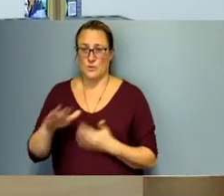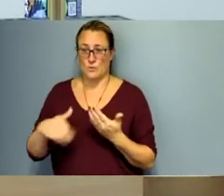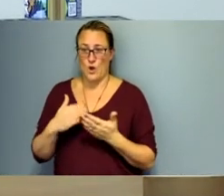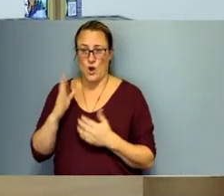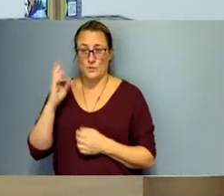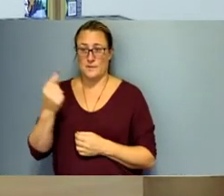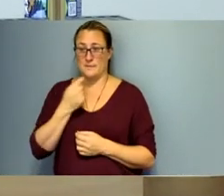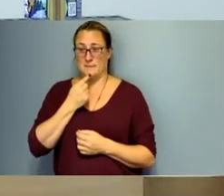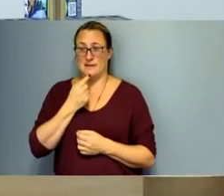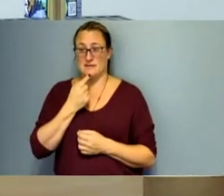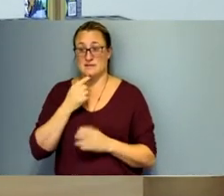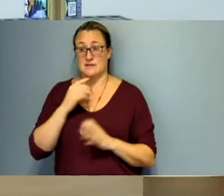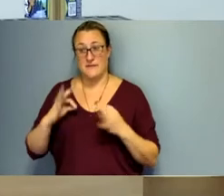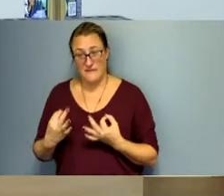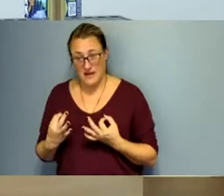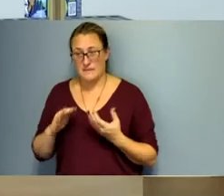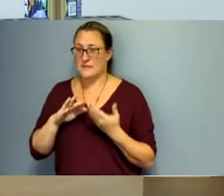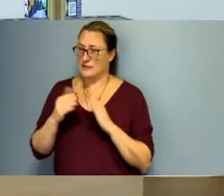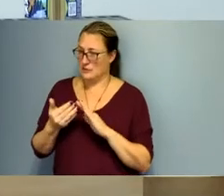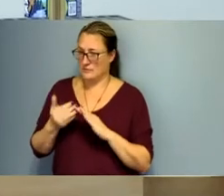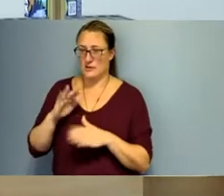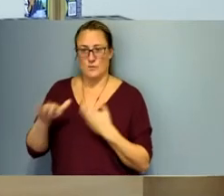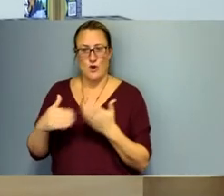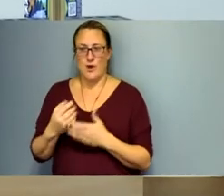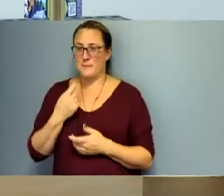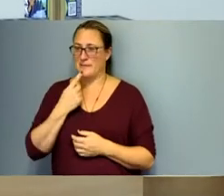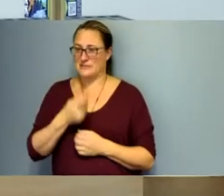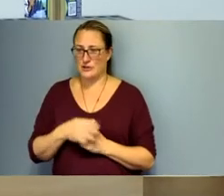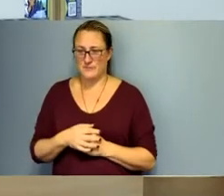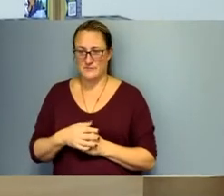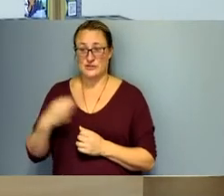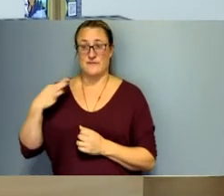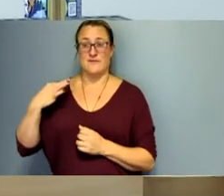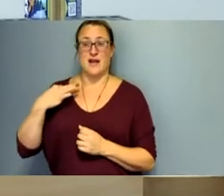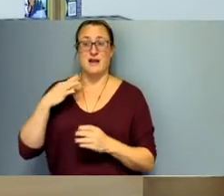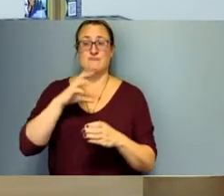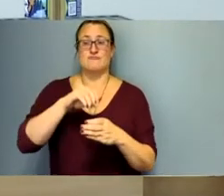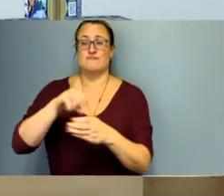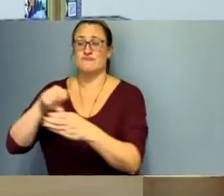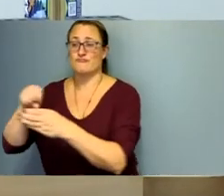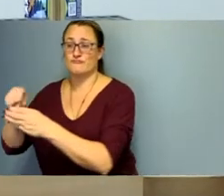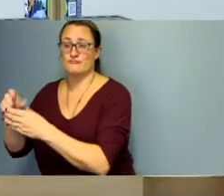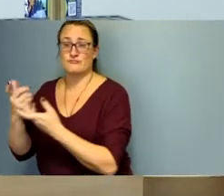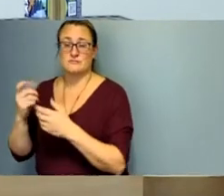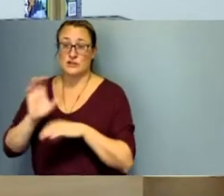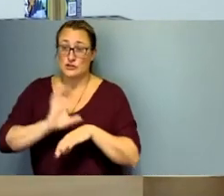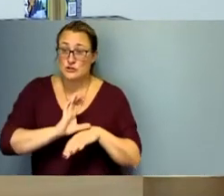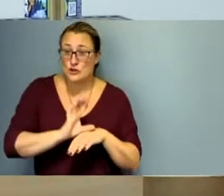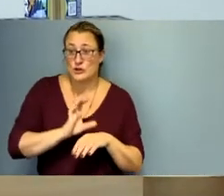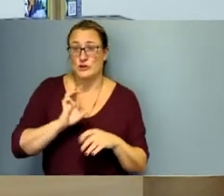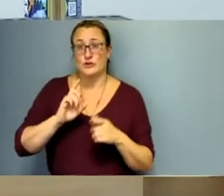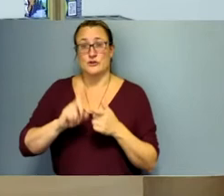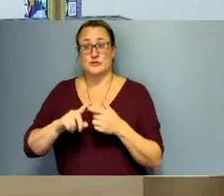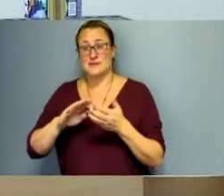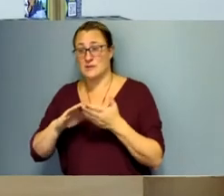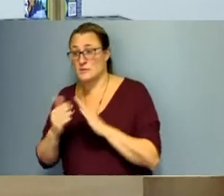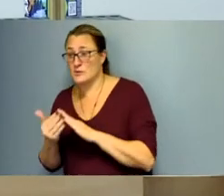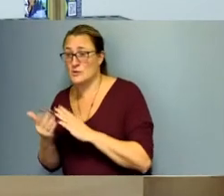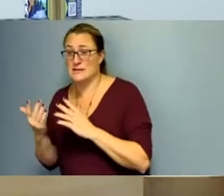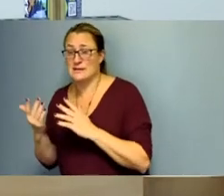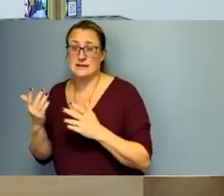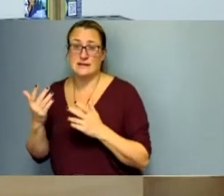her the family the community she just volunteered so much in the church in the community